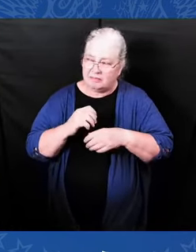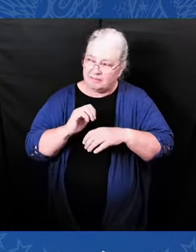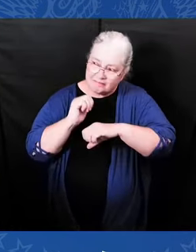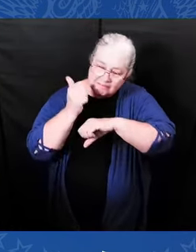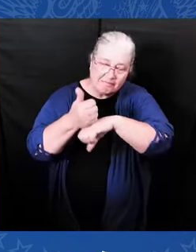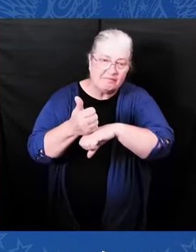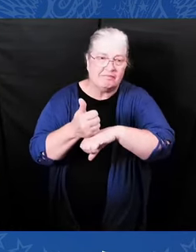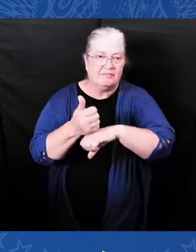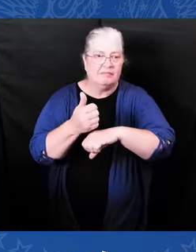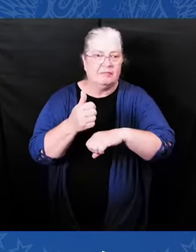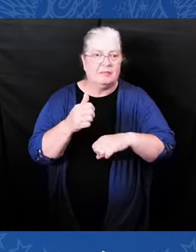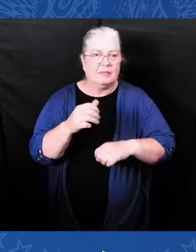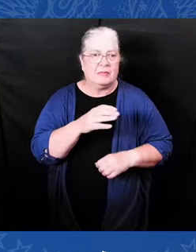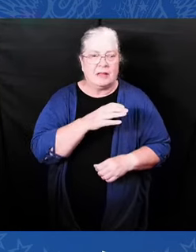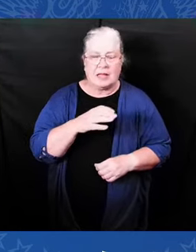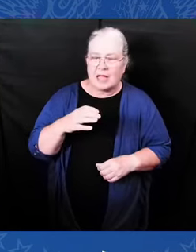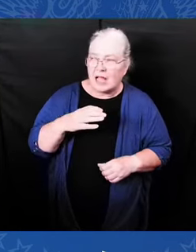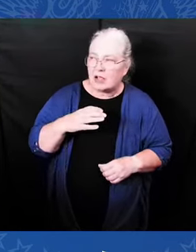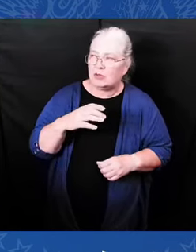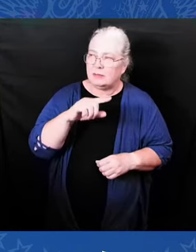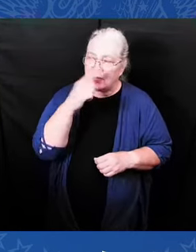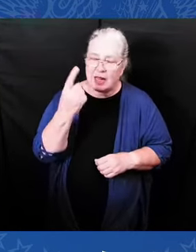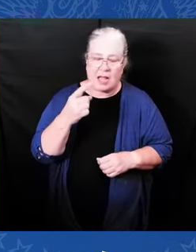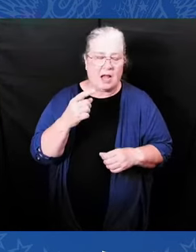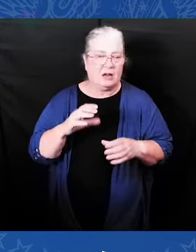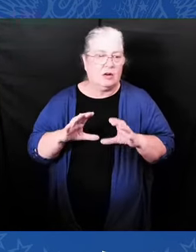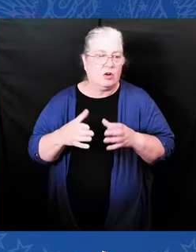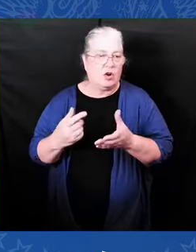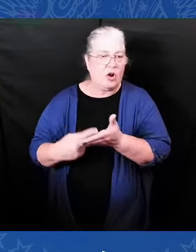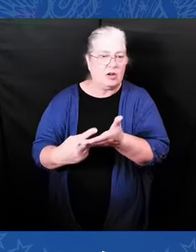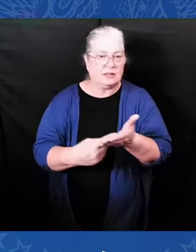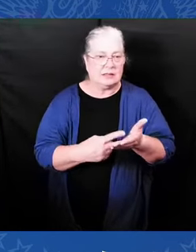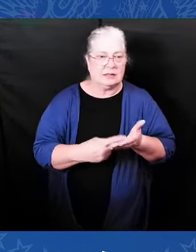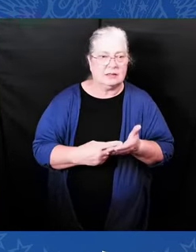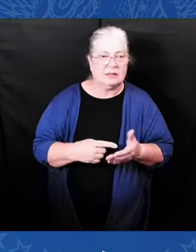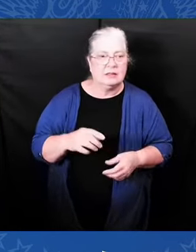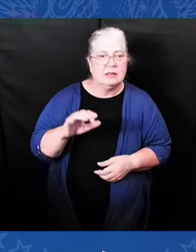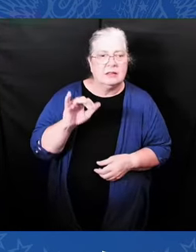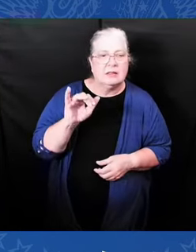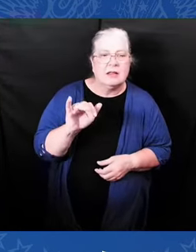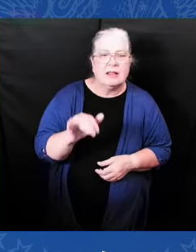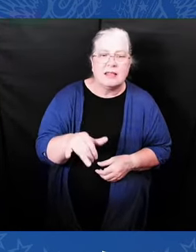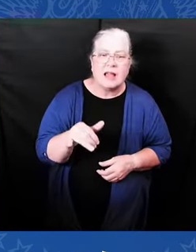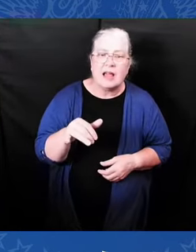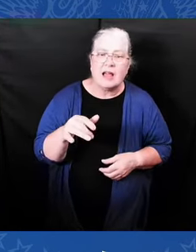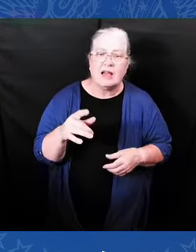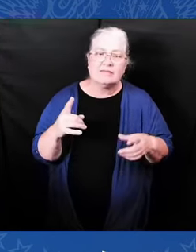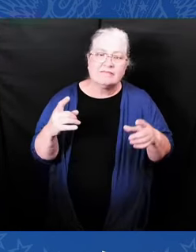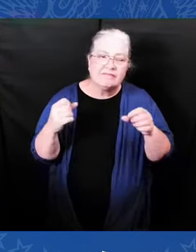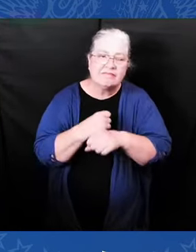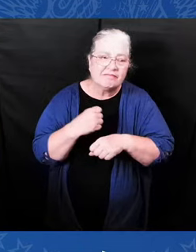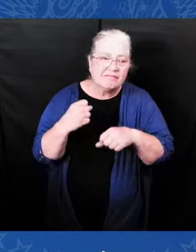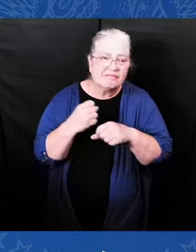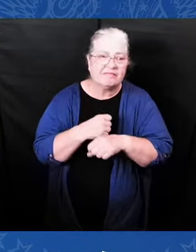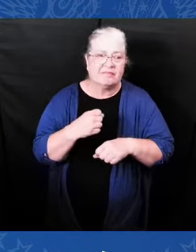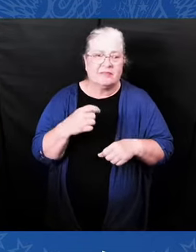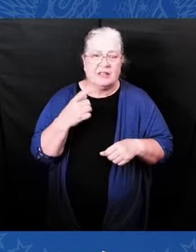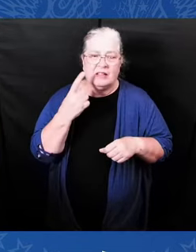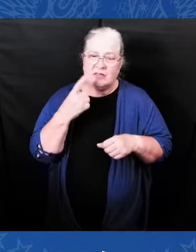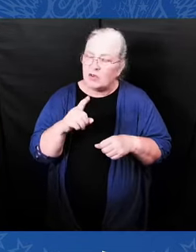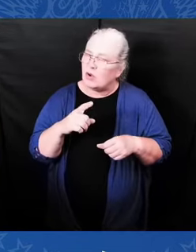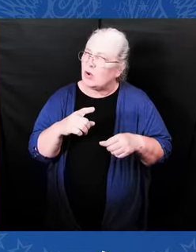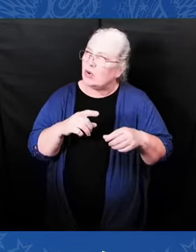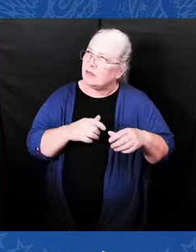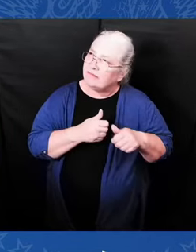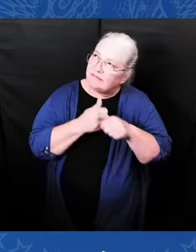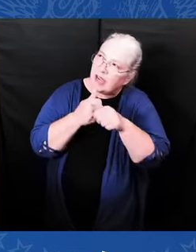the dreams and the pains, the centuries of enslaved people in America. The idea — once the most simple and the